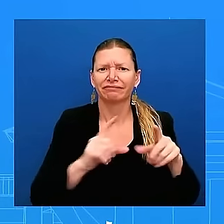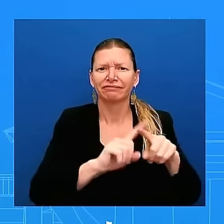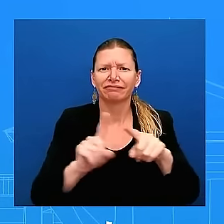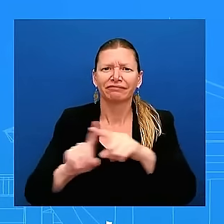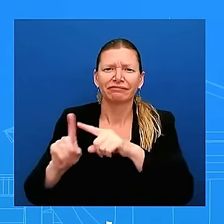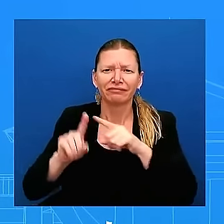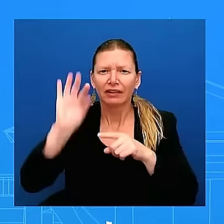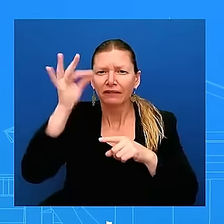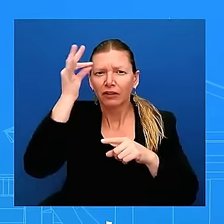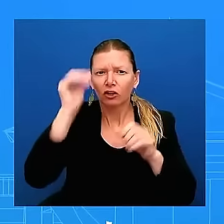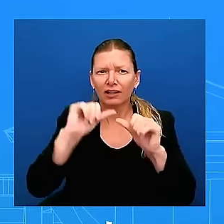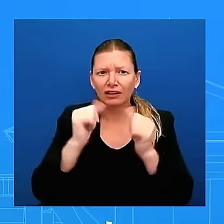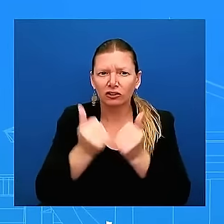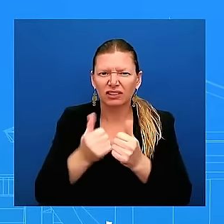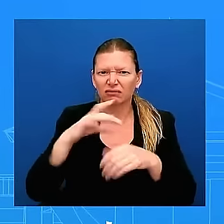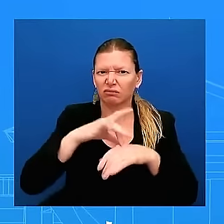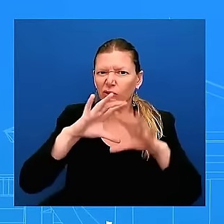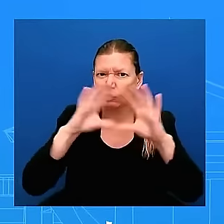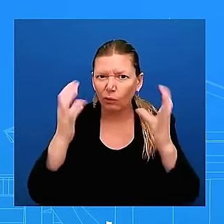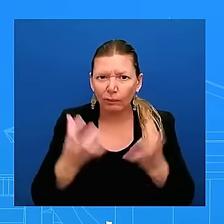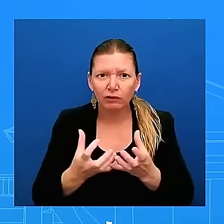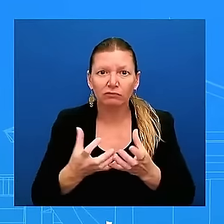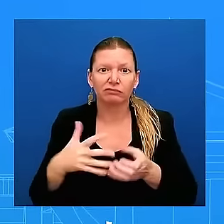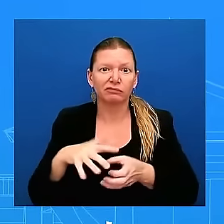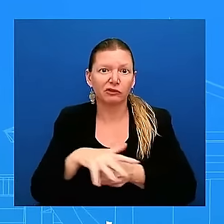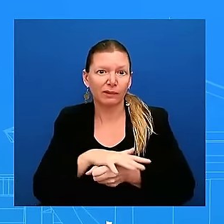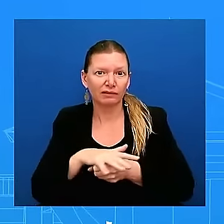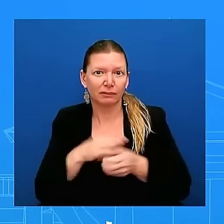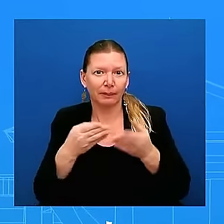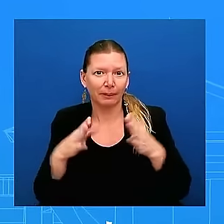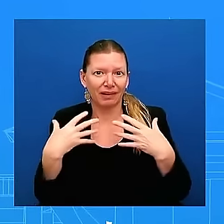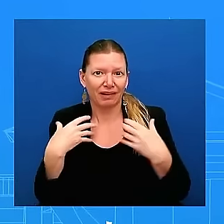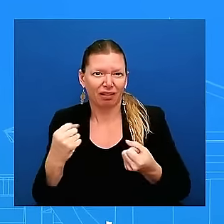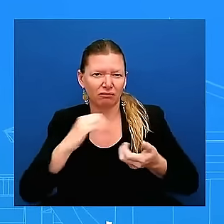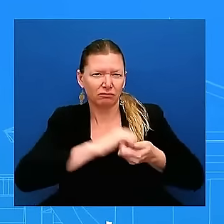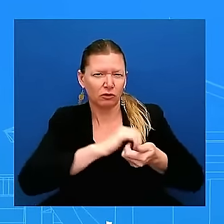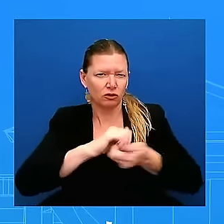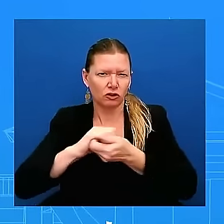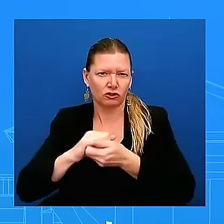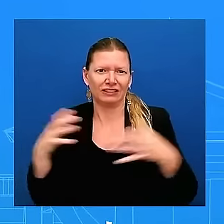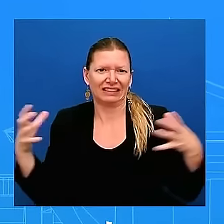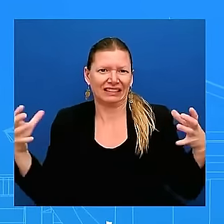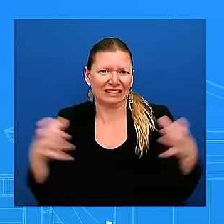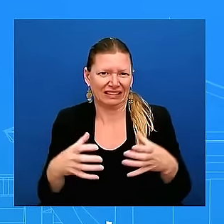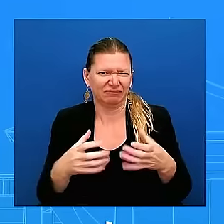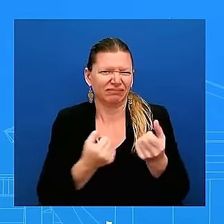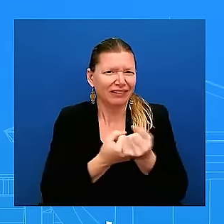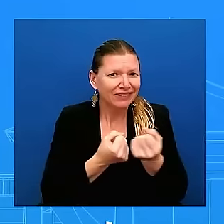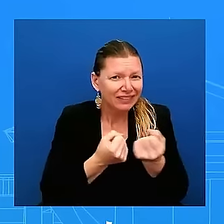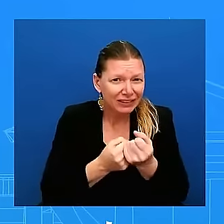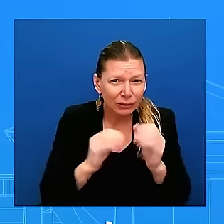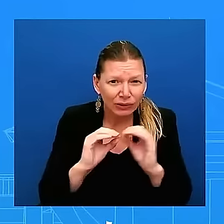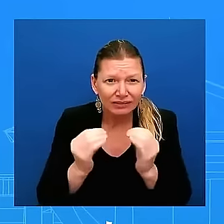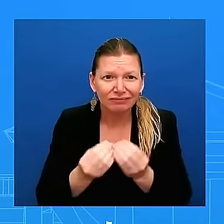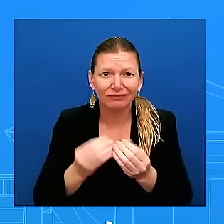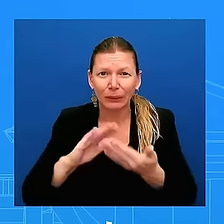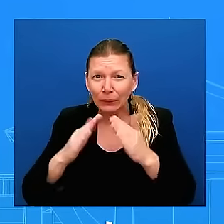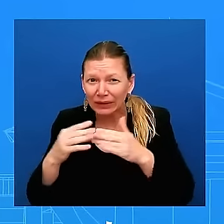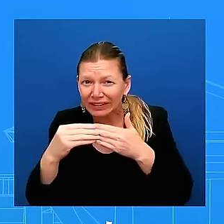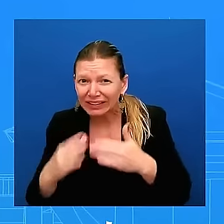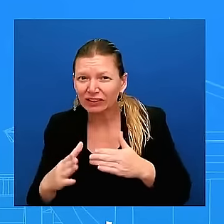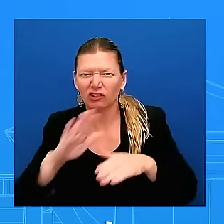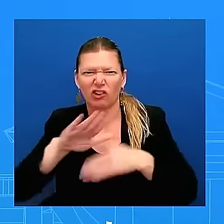organizations and community leaders to discuss the escalating MPOX outbreak in the Democratic